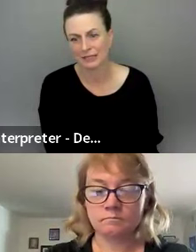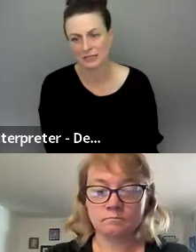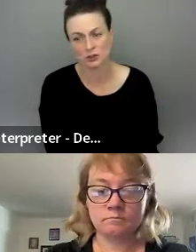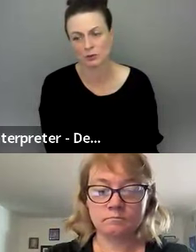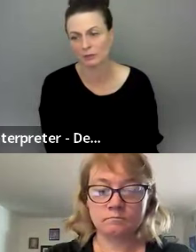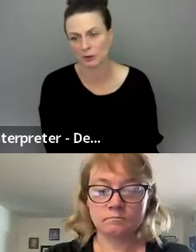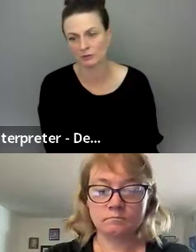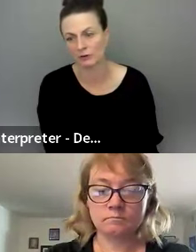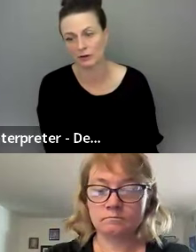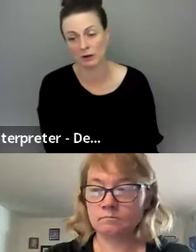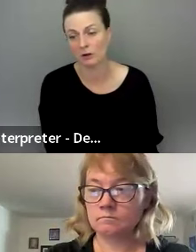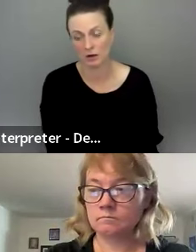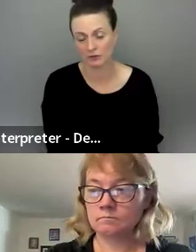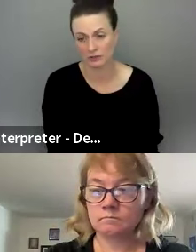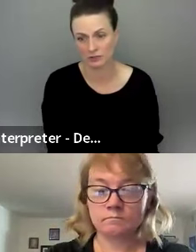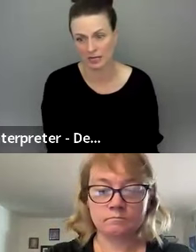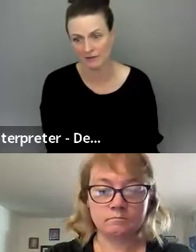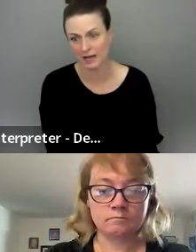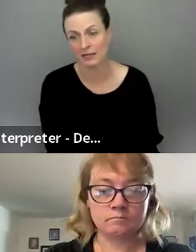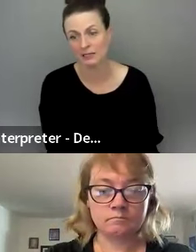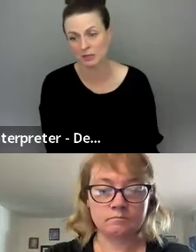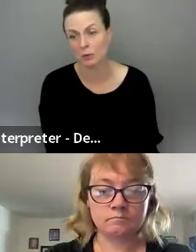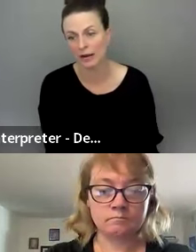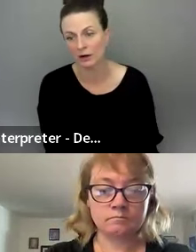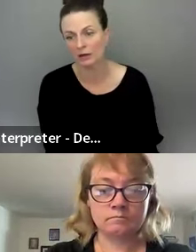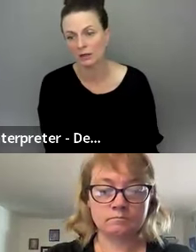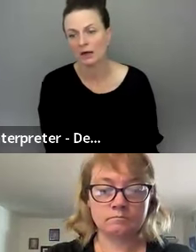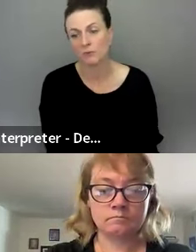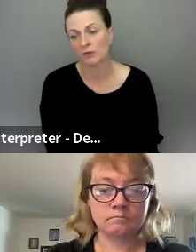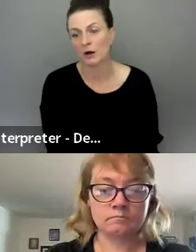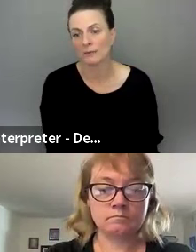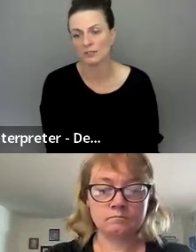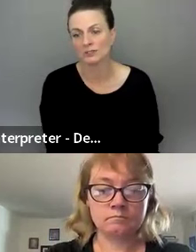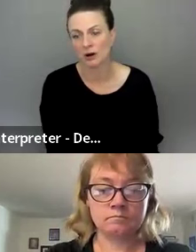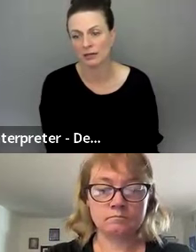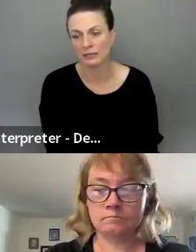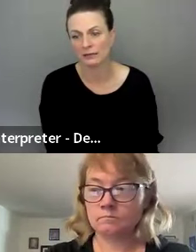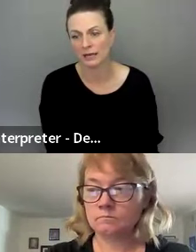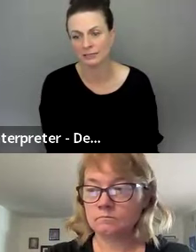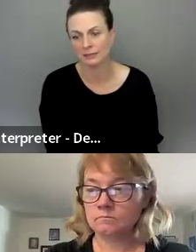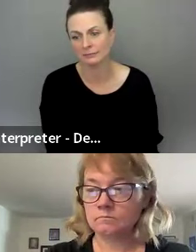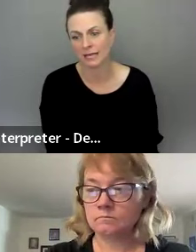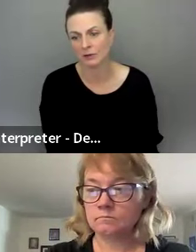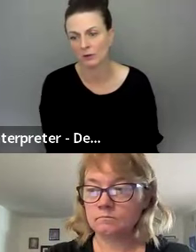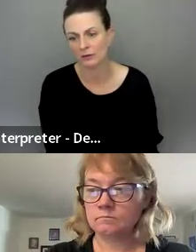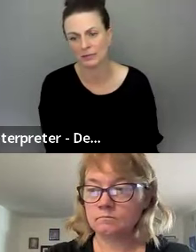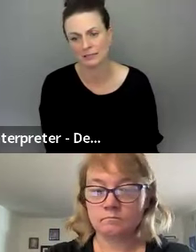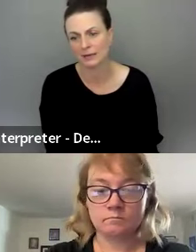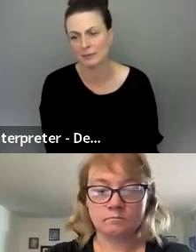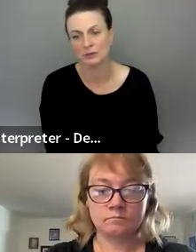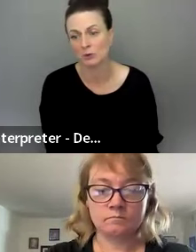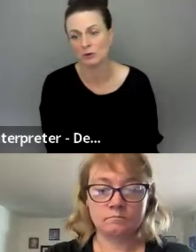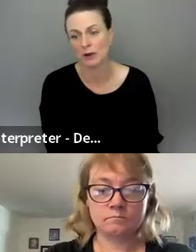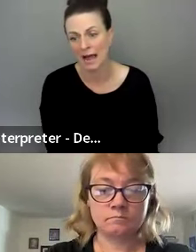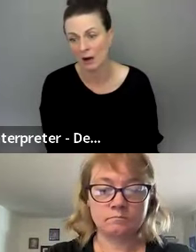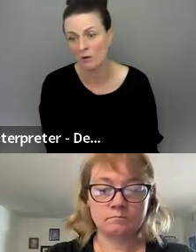I mean, it's truly important for all conferences to have that and to be aware of what their options are in that, um, category, because